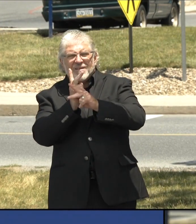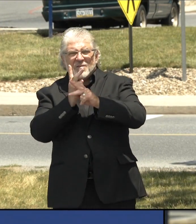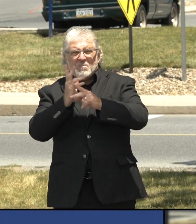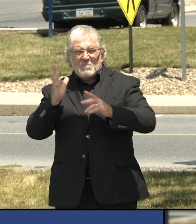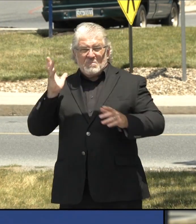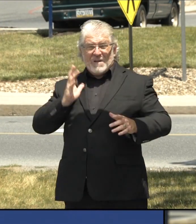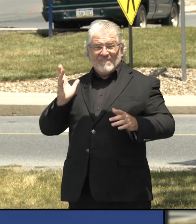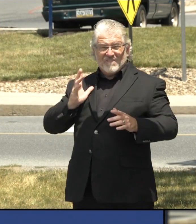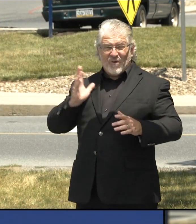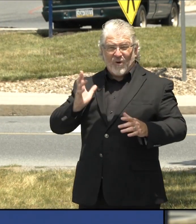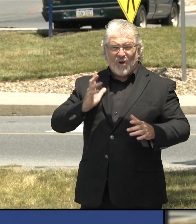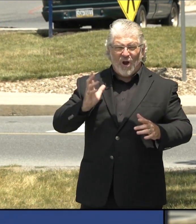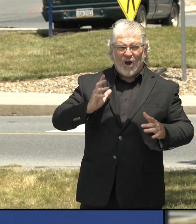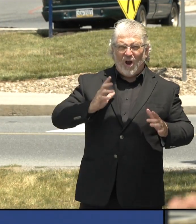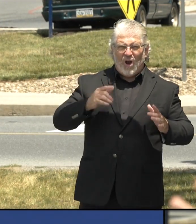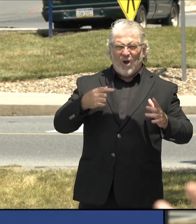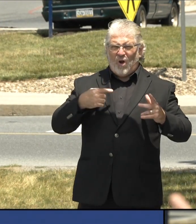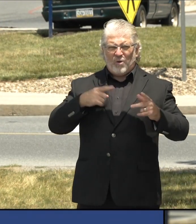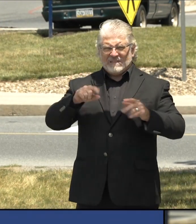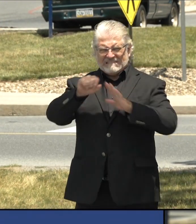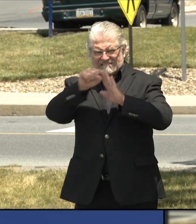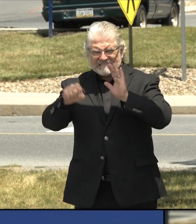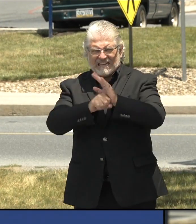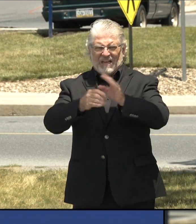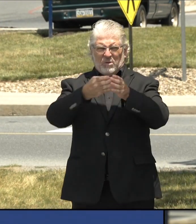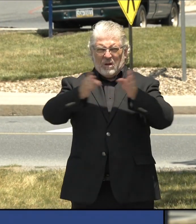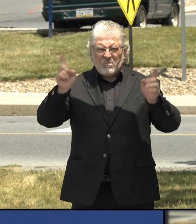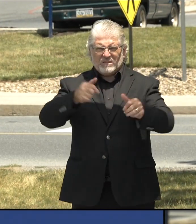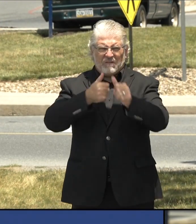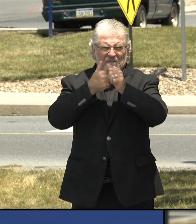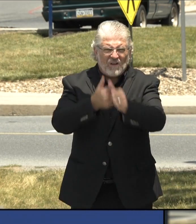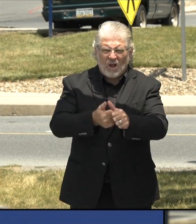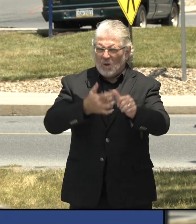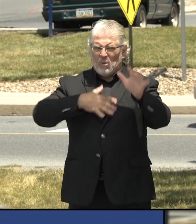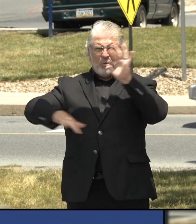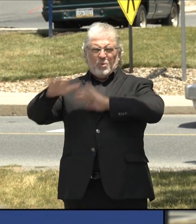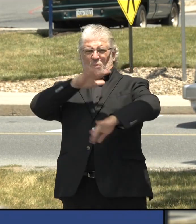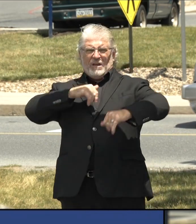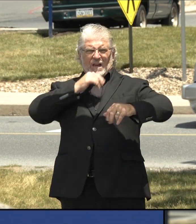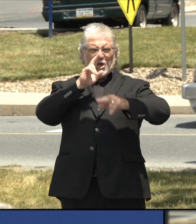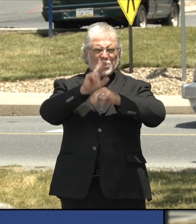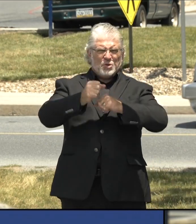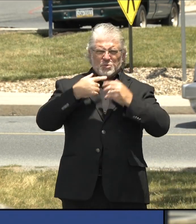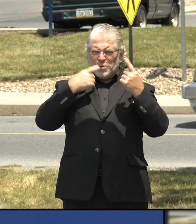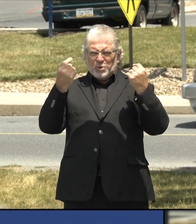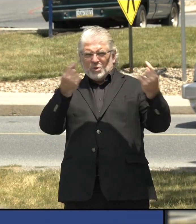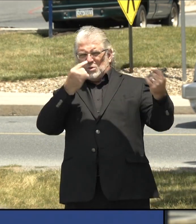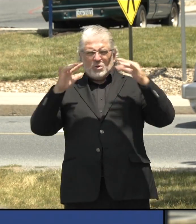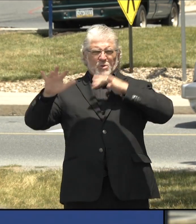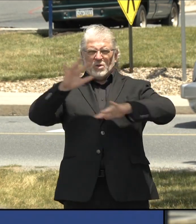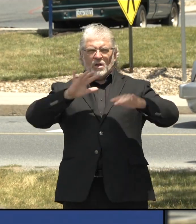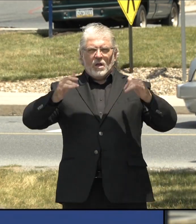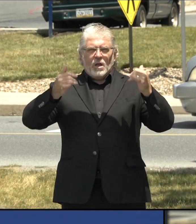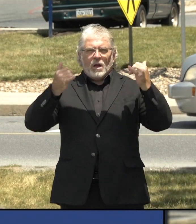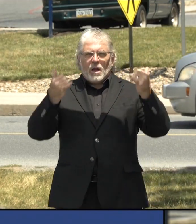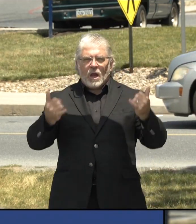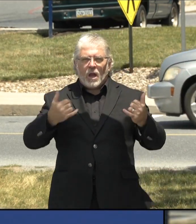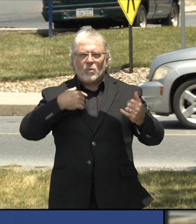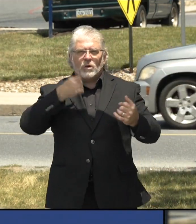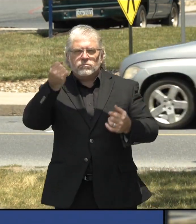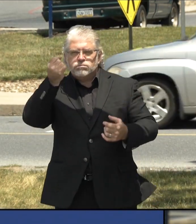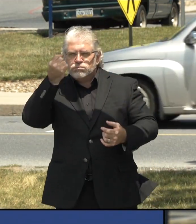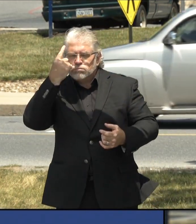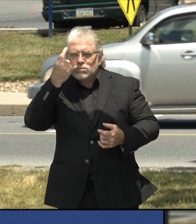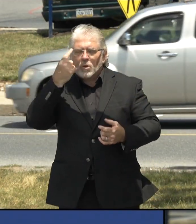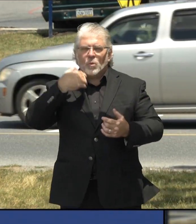we did three months ago was fine, maybe appropriate at that point, because of the limited resources we had, the limited knowledge we had. We know